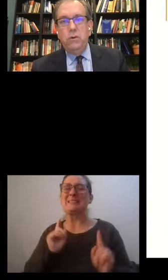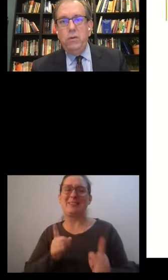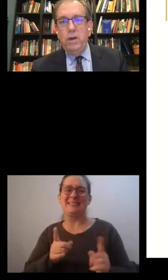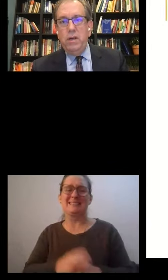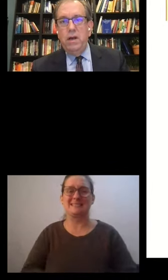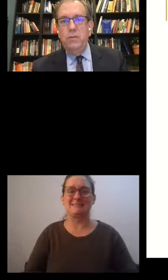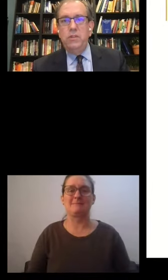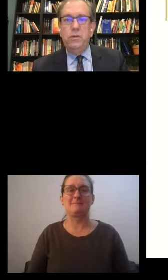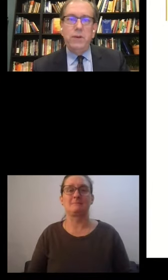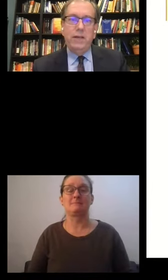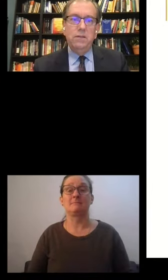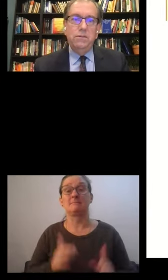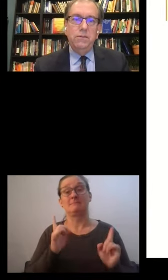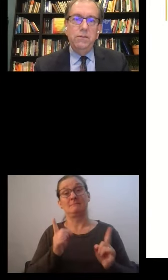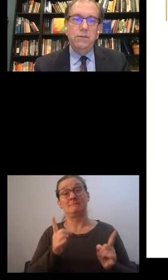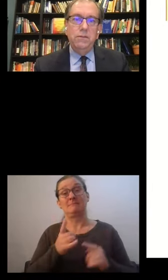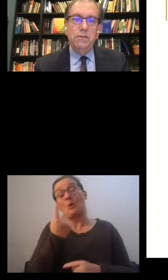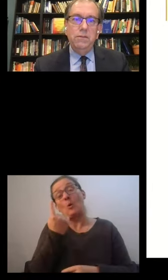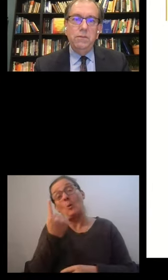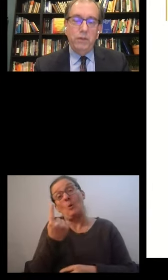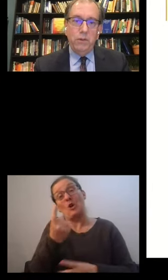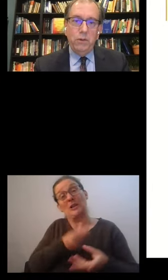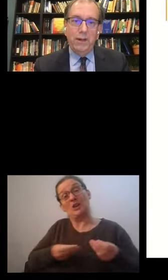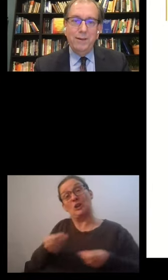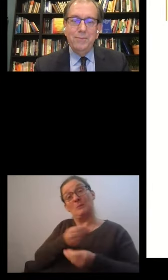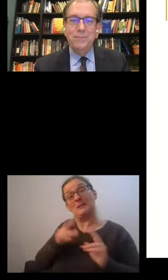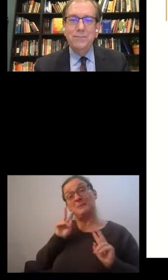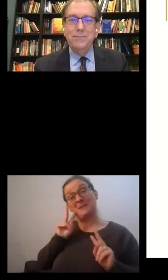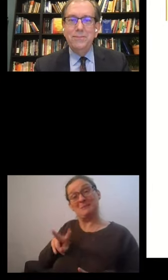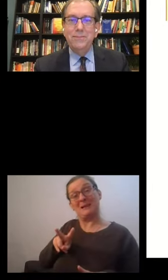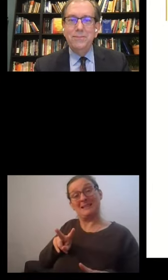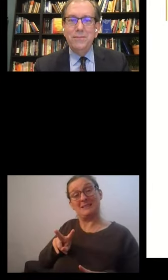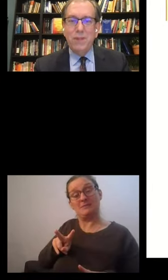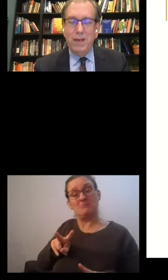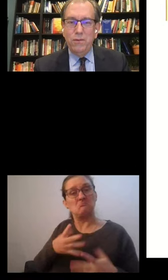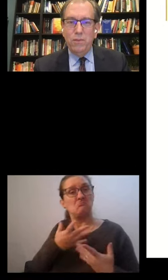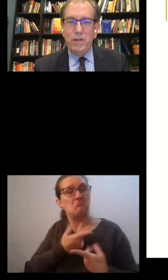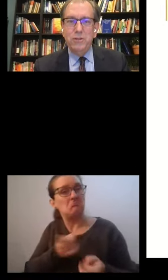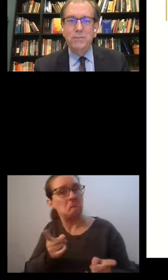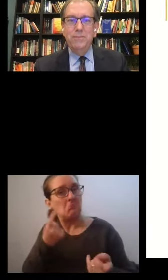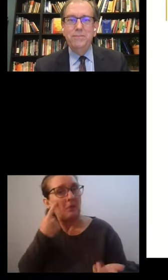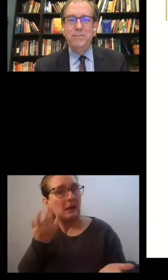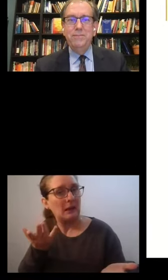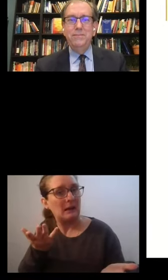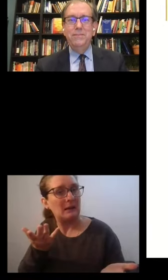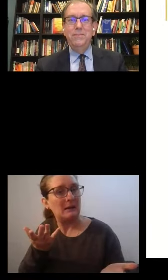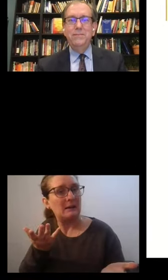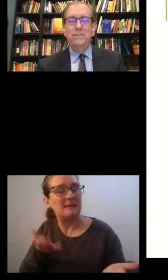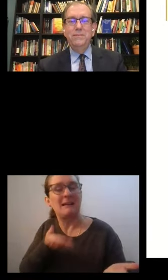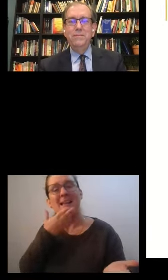that's only one economist perspective. What do you think? Thank you very much.